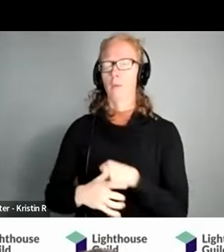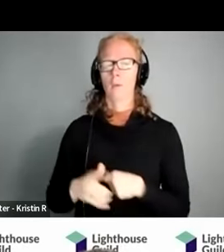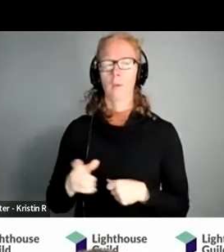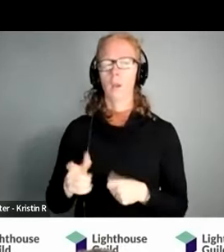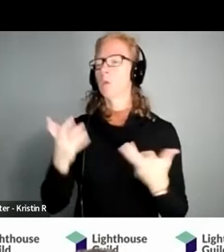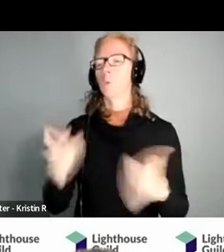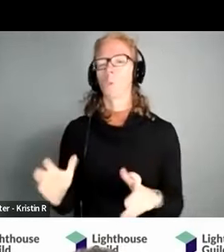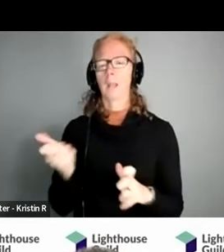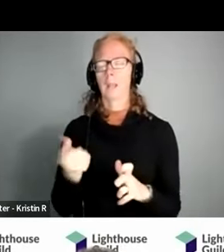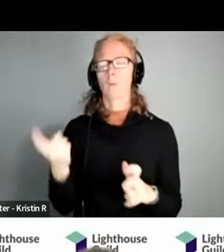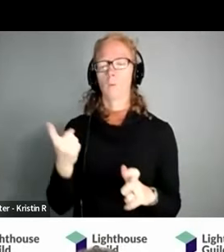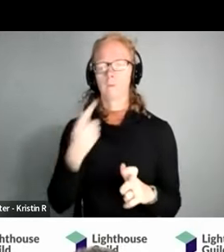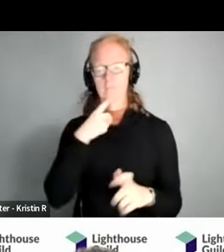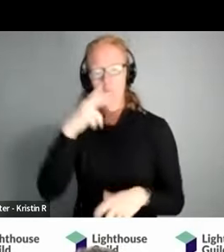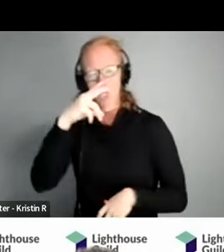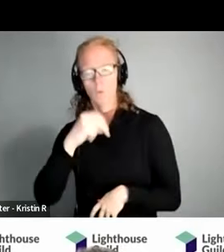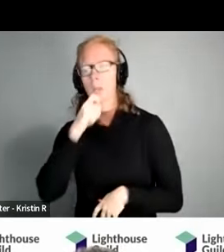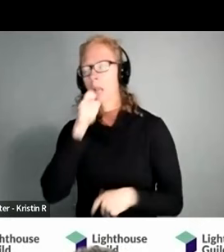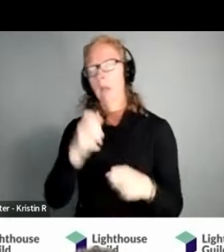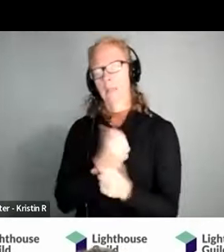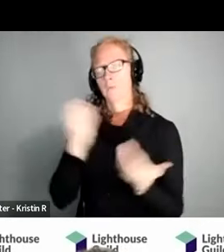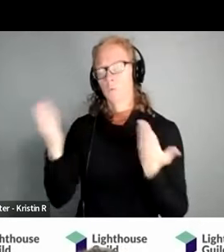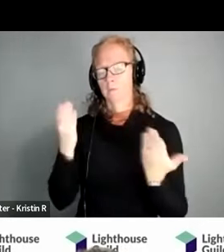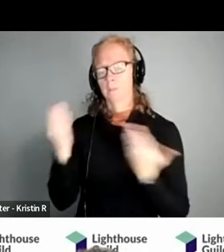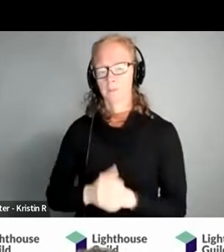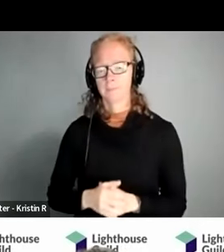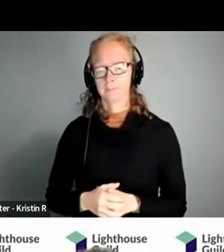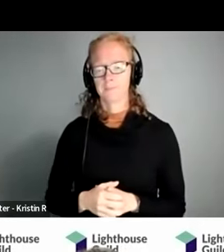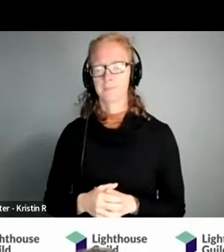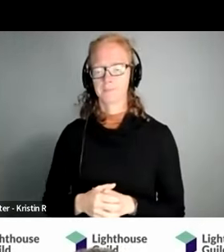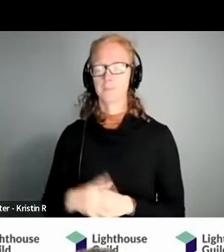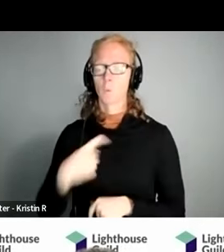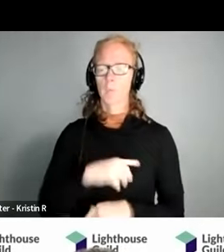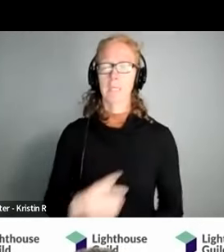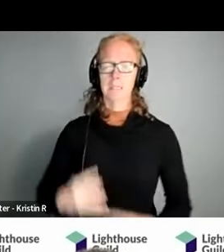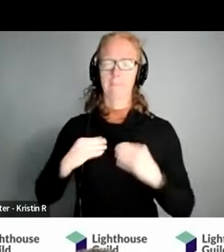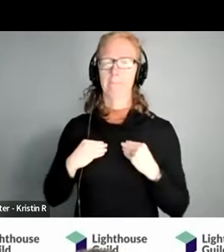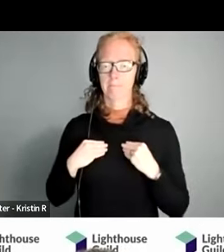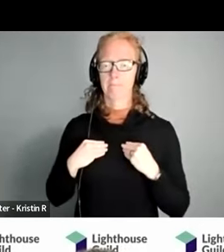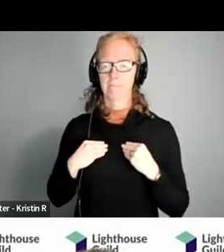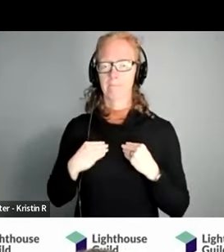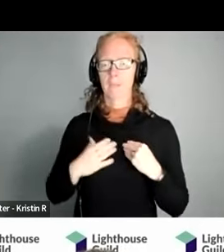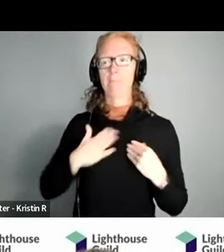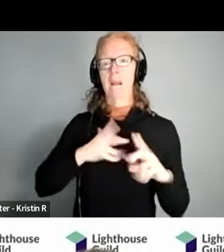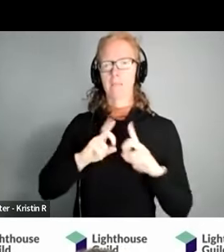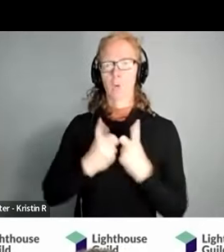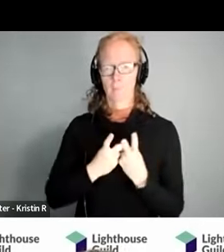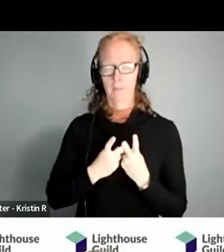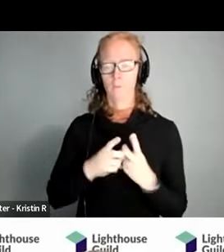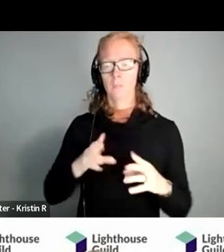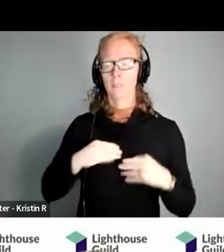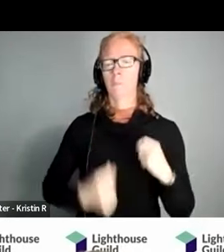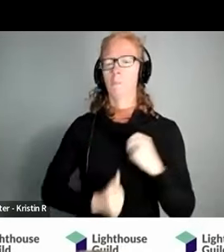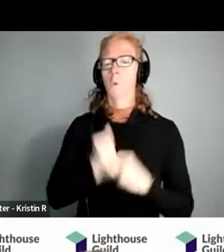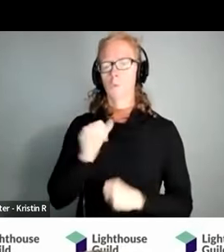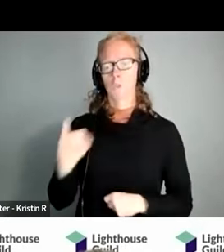anybody to be uh not get services uh so we we accept in in uh my department we accept most